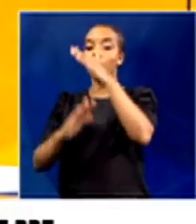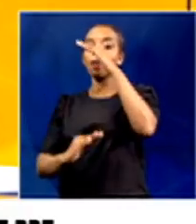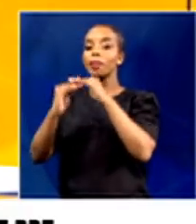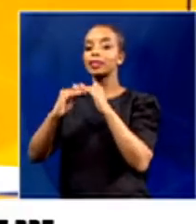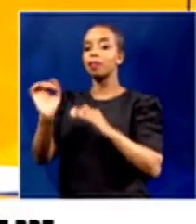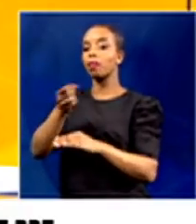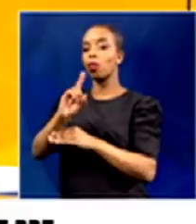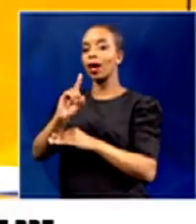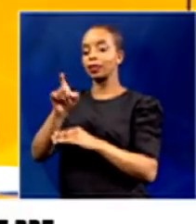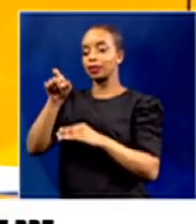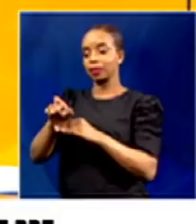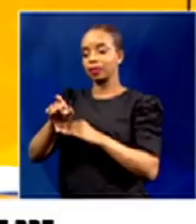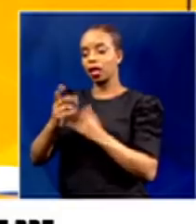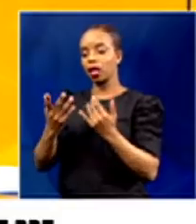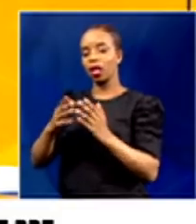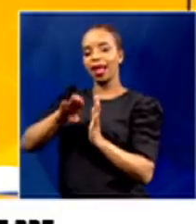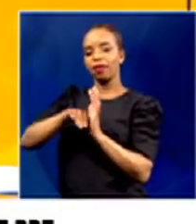left of the academic year?